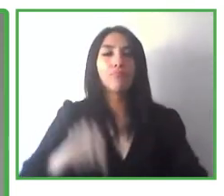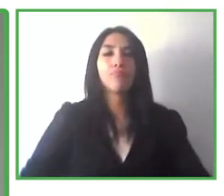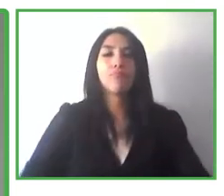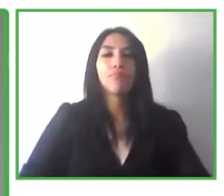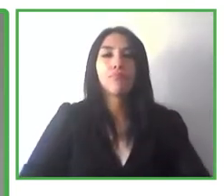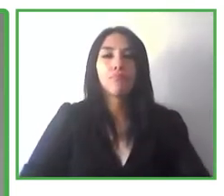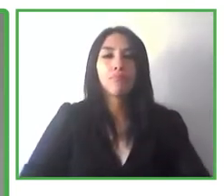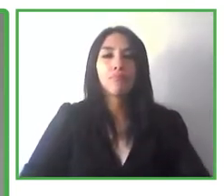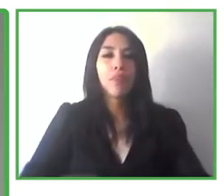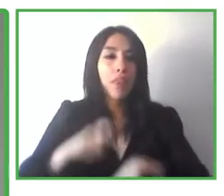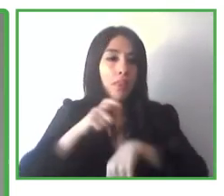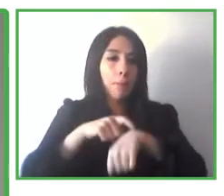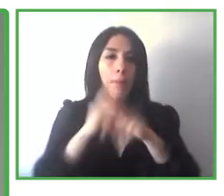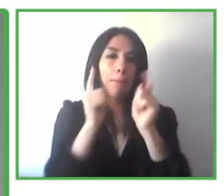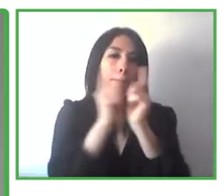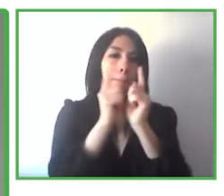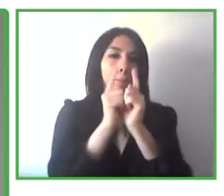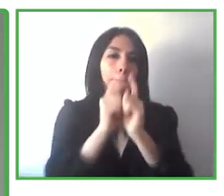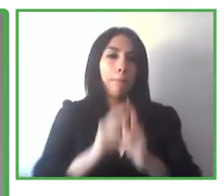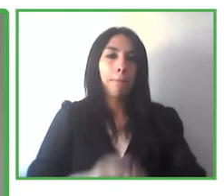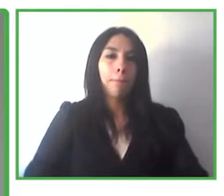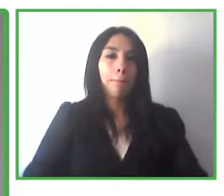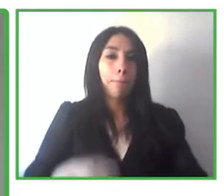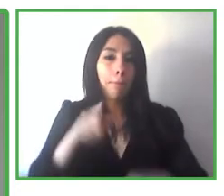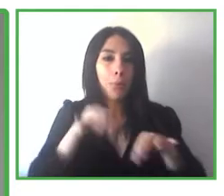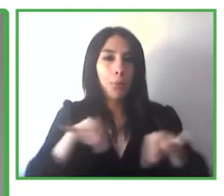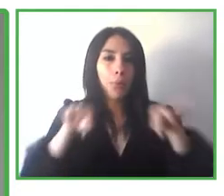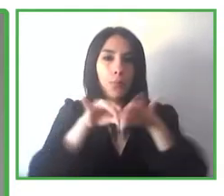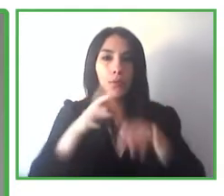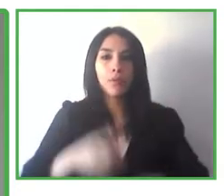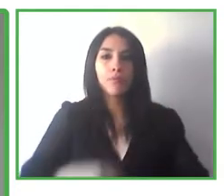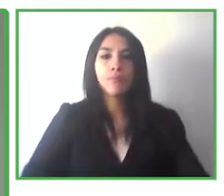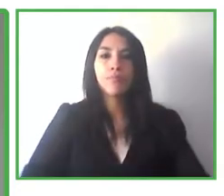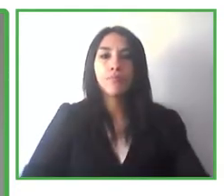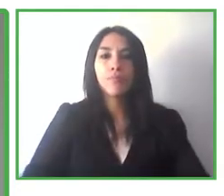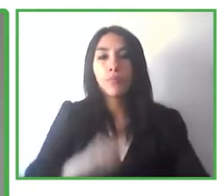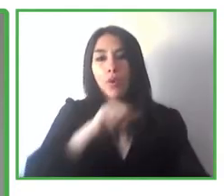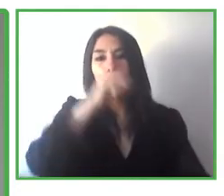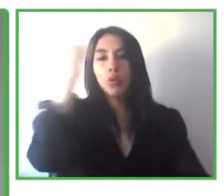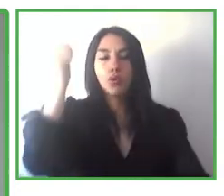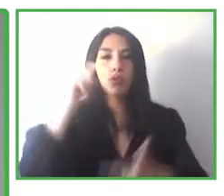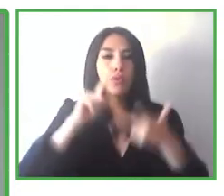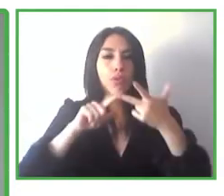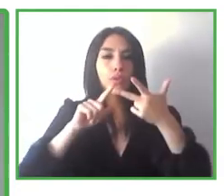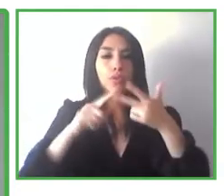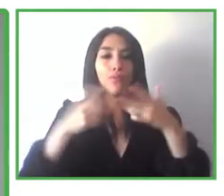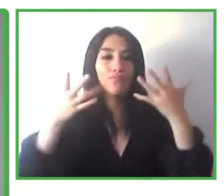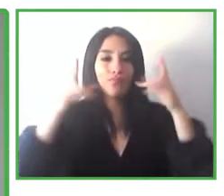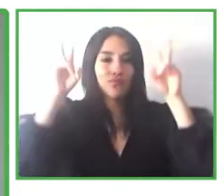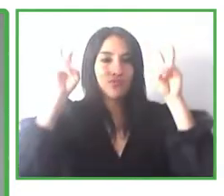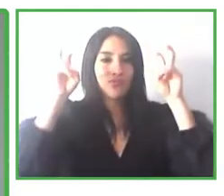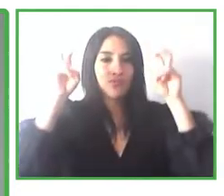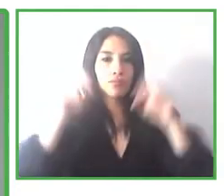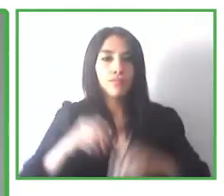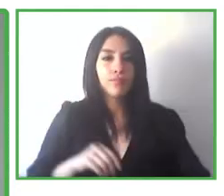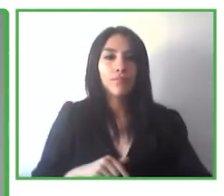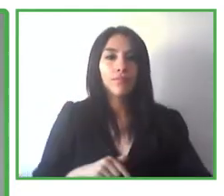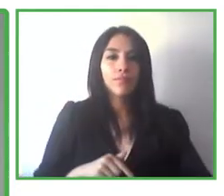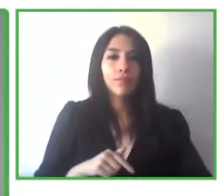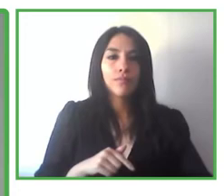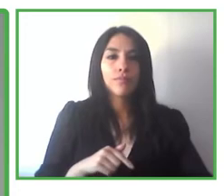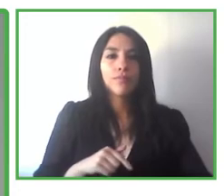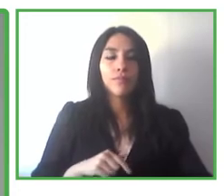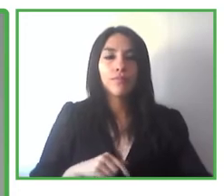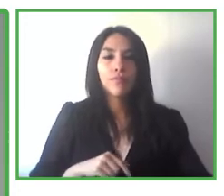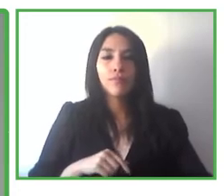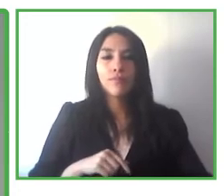a huge leap in a very short period of time. Of course, there are other technologies like extended reality, and that would include